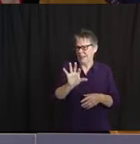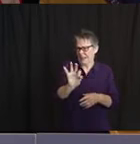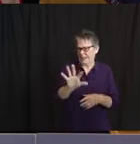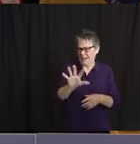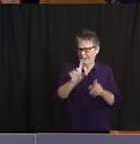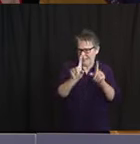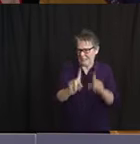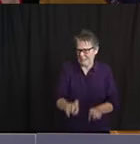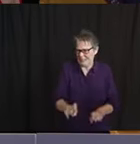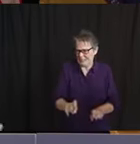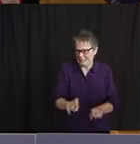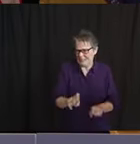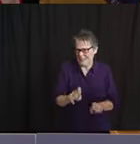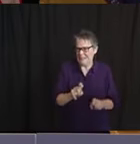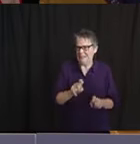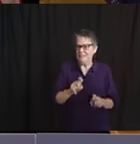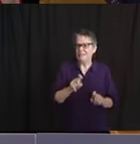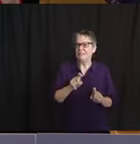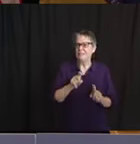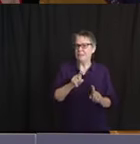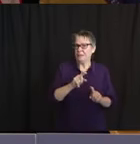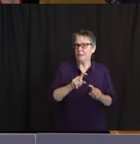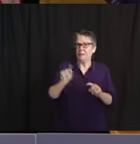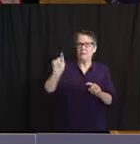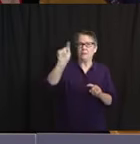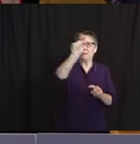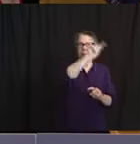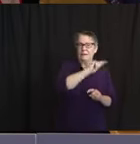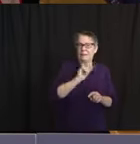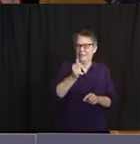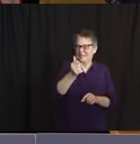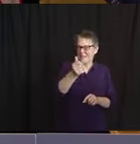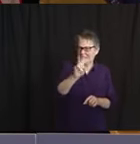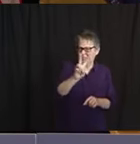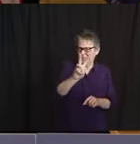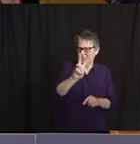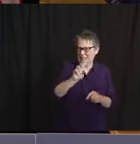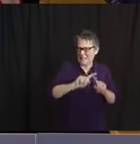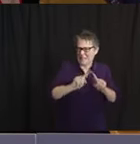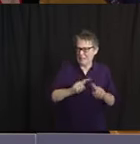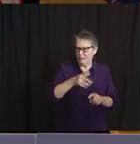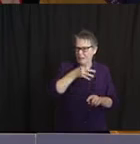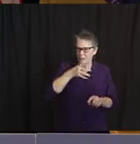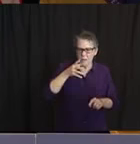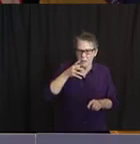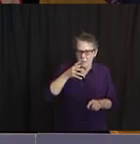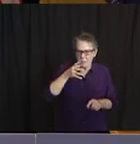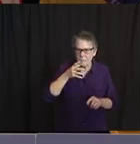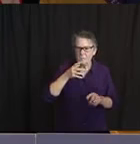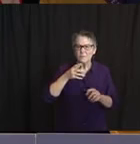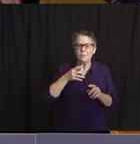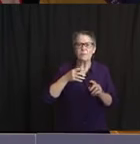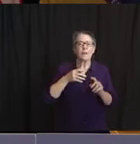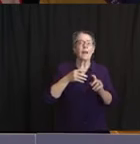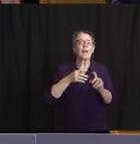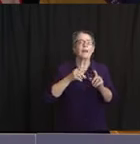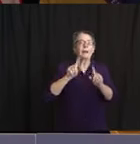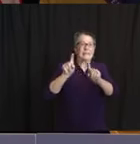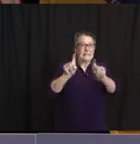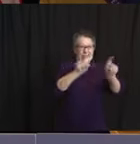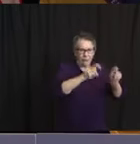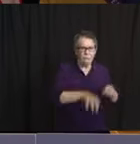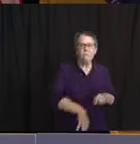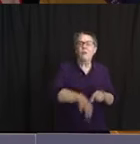with 69 positive cases. Today, we are releasing guidance to the farm owners that will help them